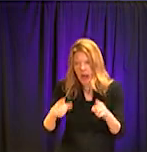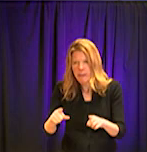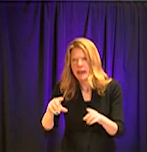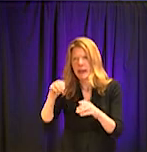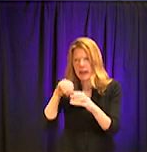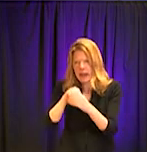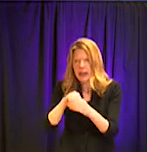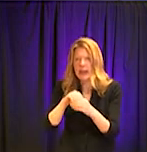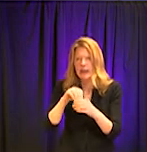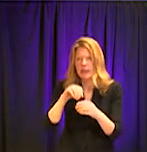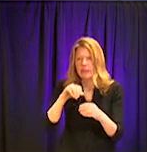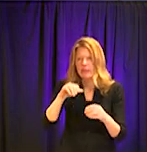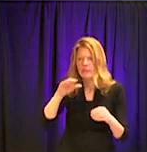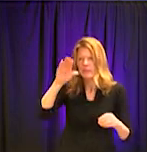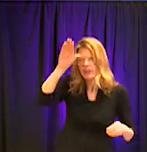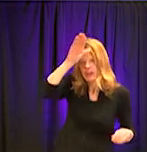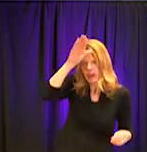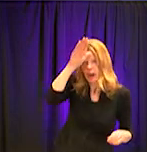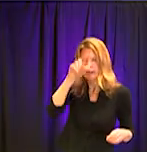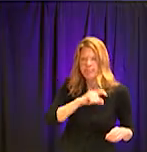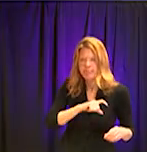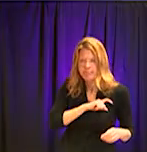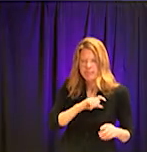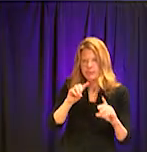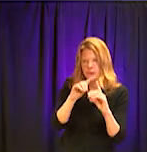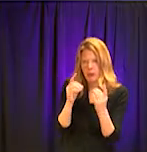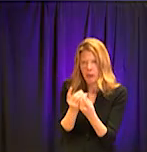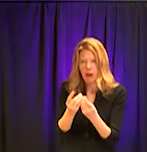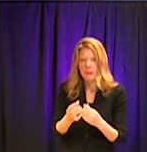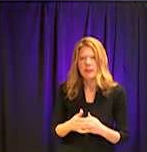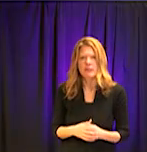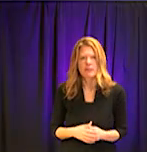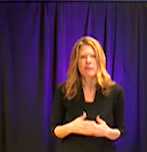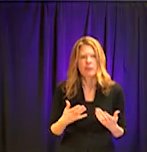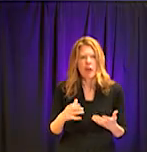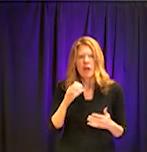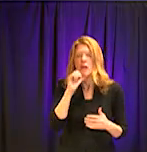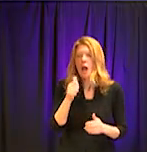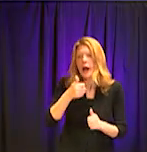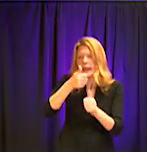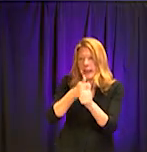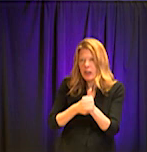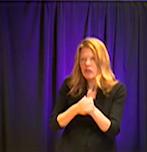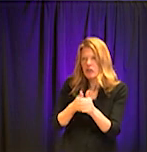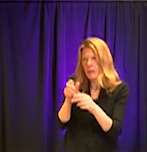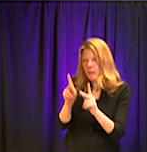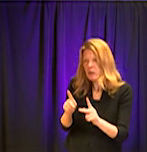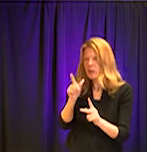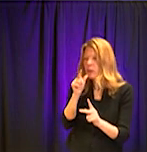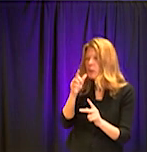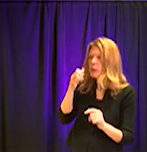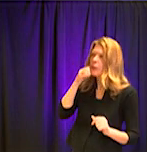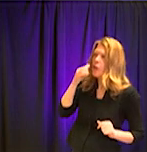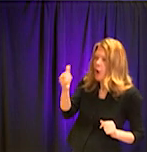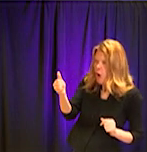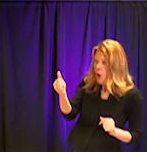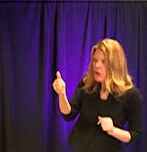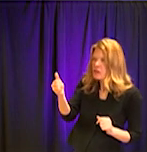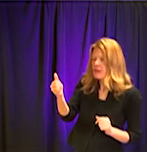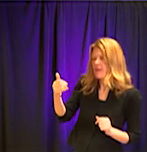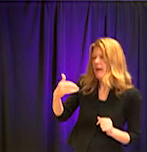all the time. It's spontaneous. not necessarily getting a call for every call, every incident that they handle. So